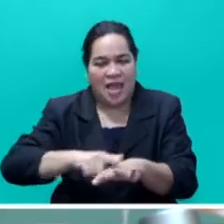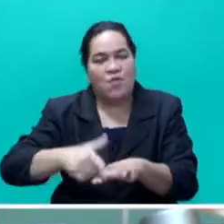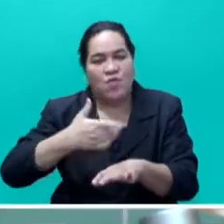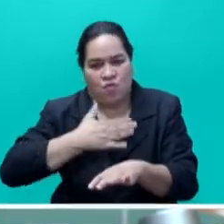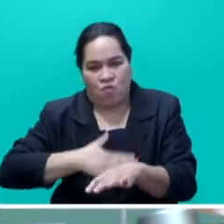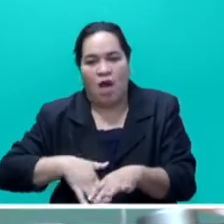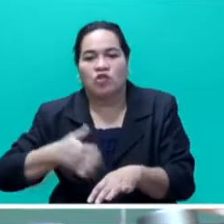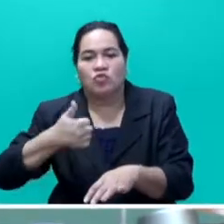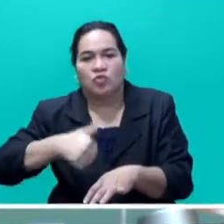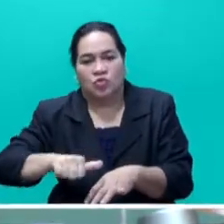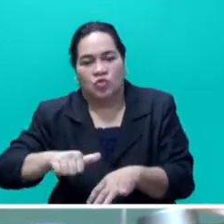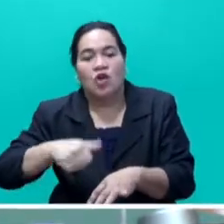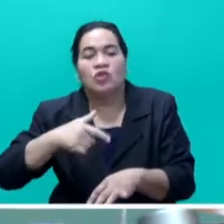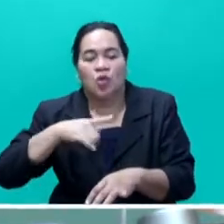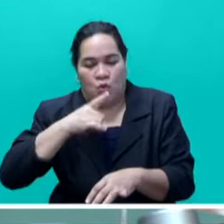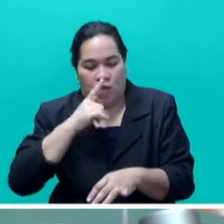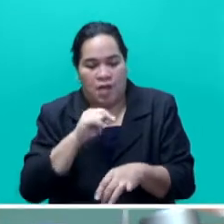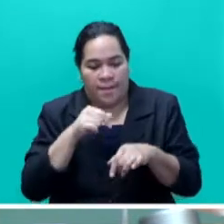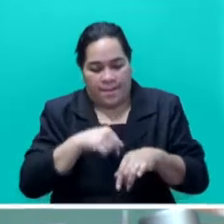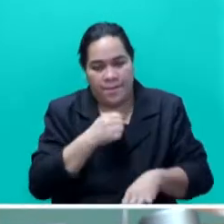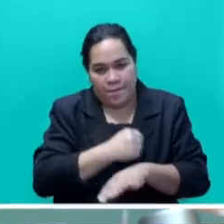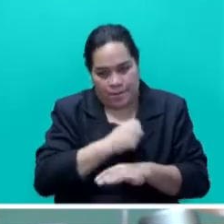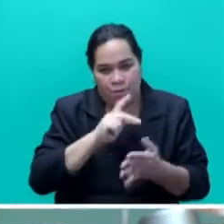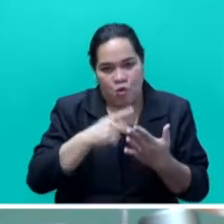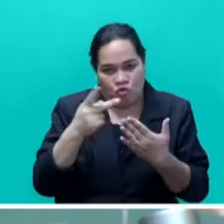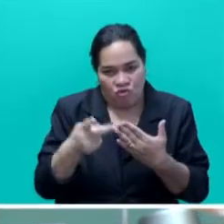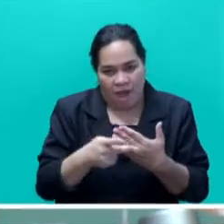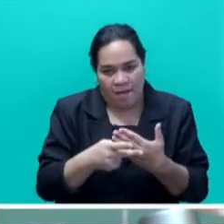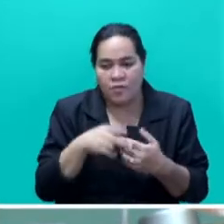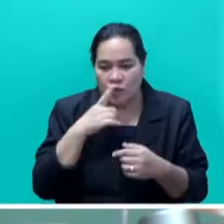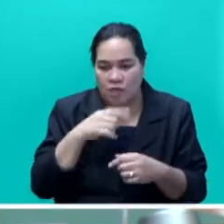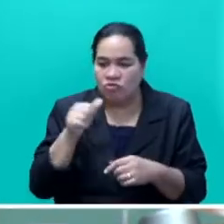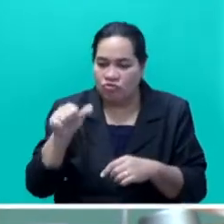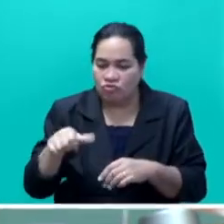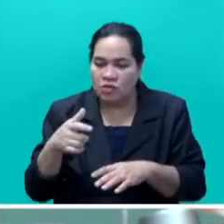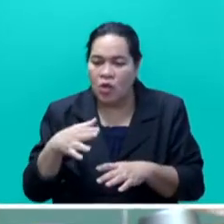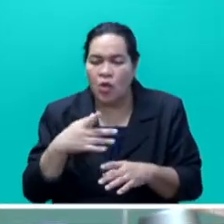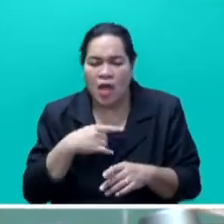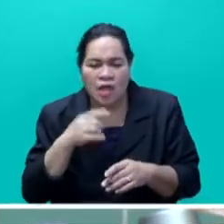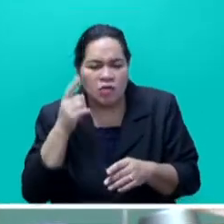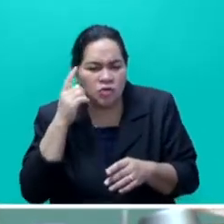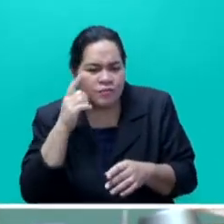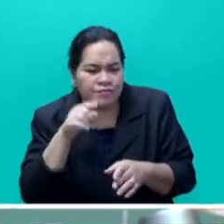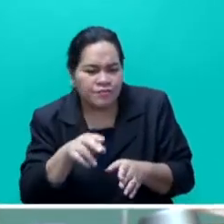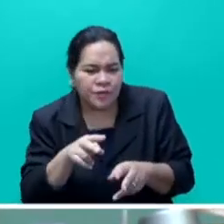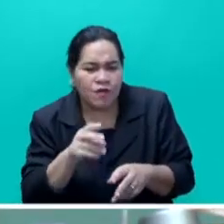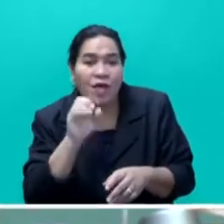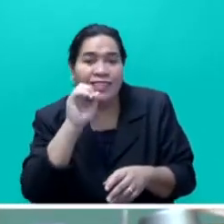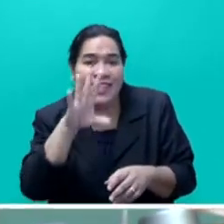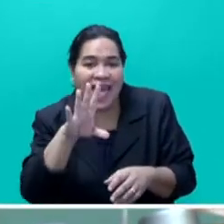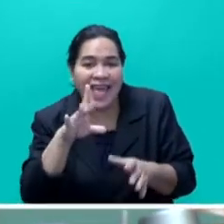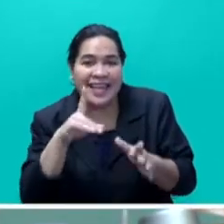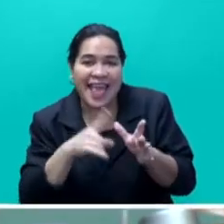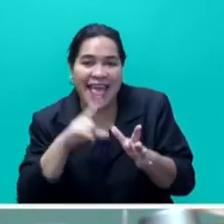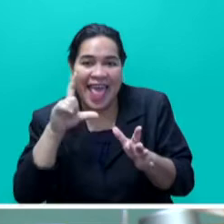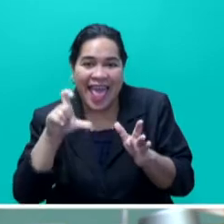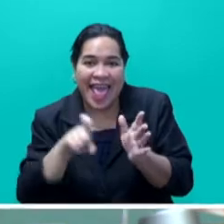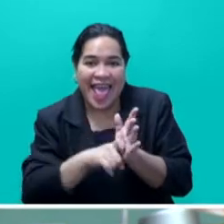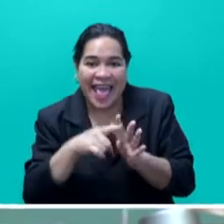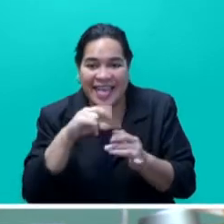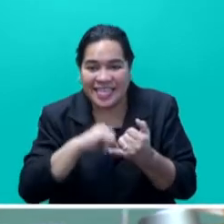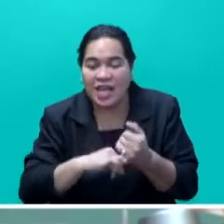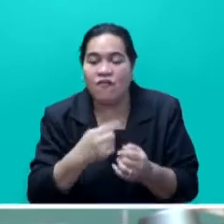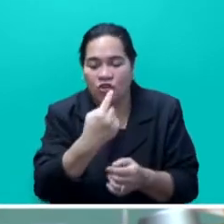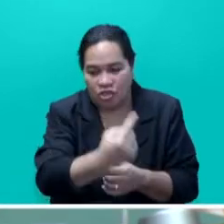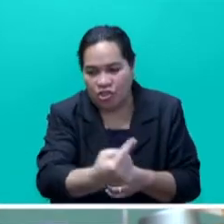cultivation in this program. We are targeting up to 10 acres for each Matangali. And we are looking at about 15 to